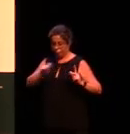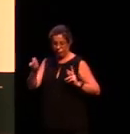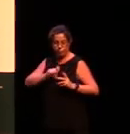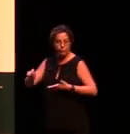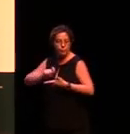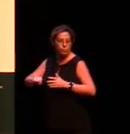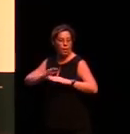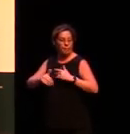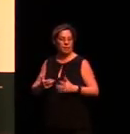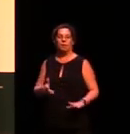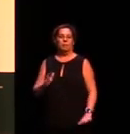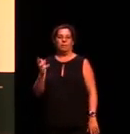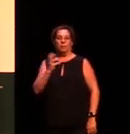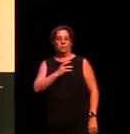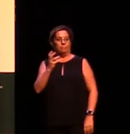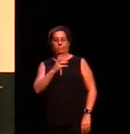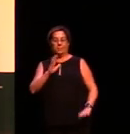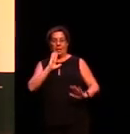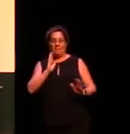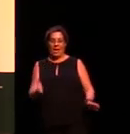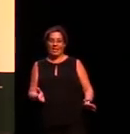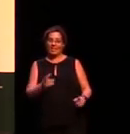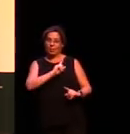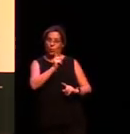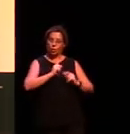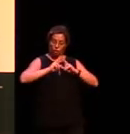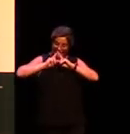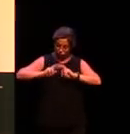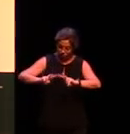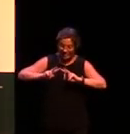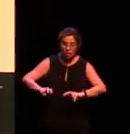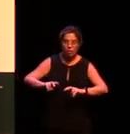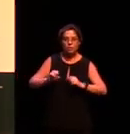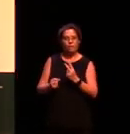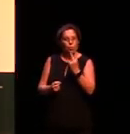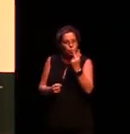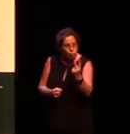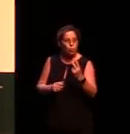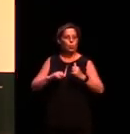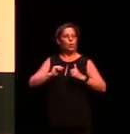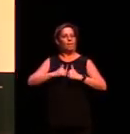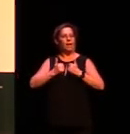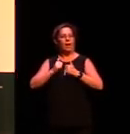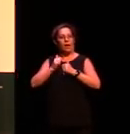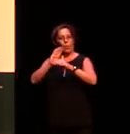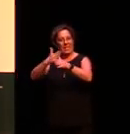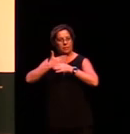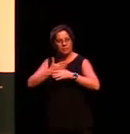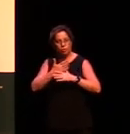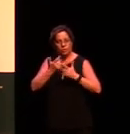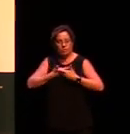for two languages. And in doing that, she's preserved them for future generations.